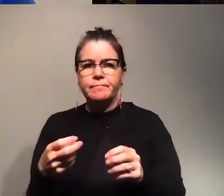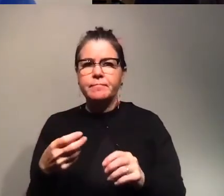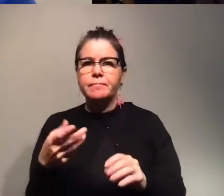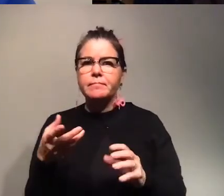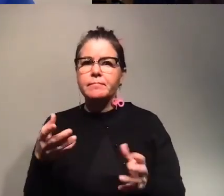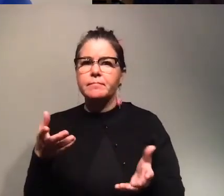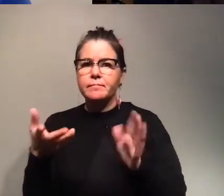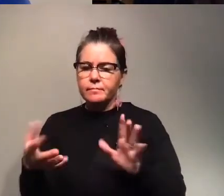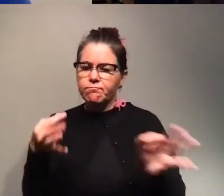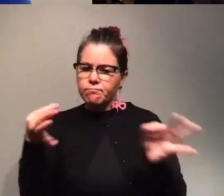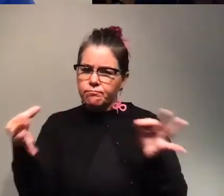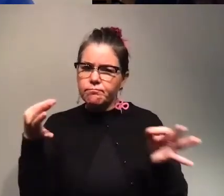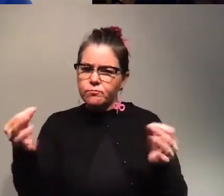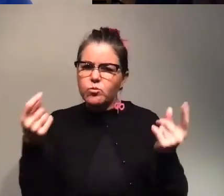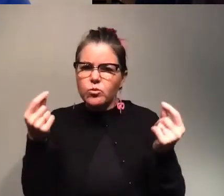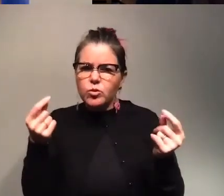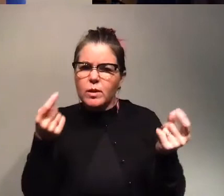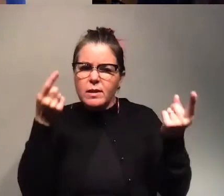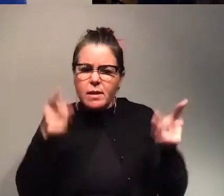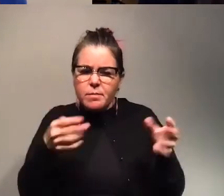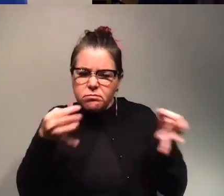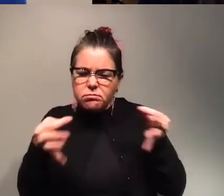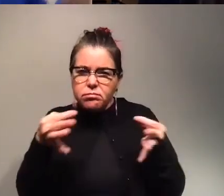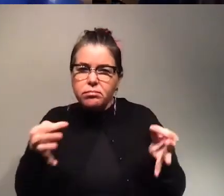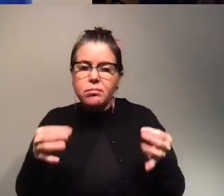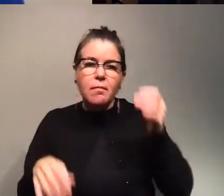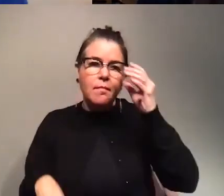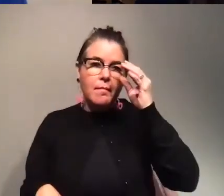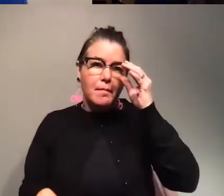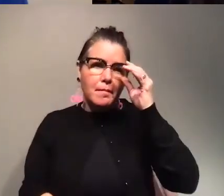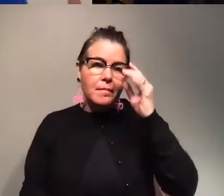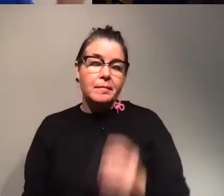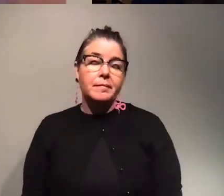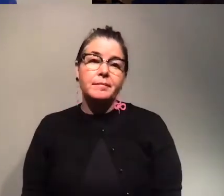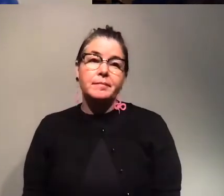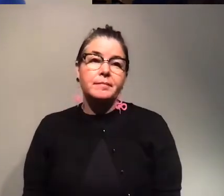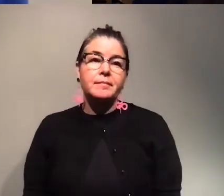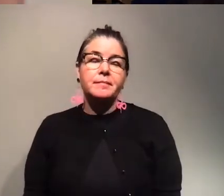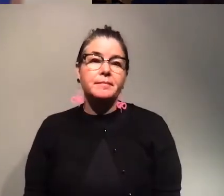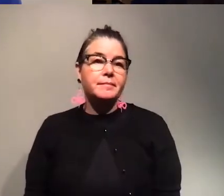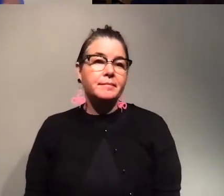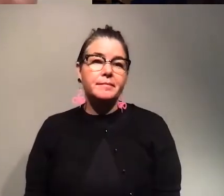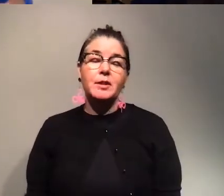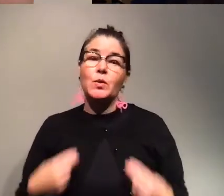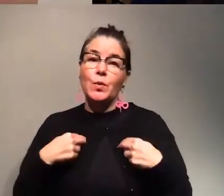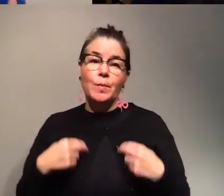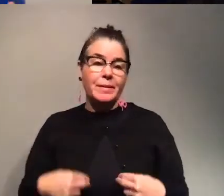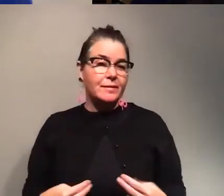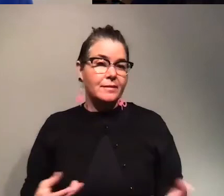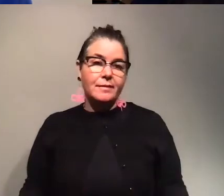is what we are doing and here's what is happening and people well we humans has been